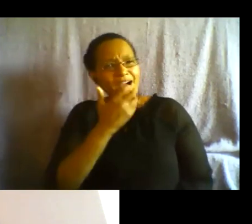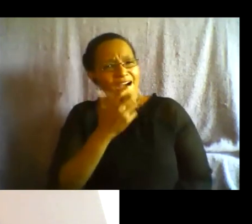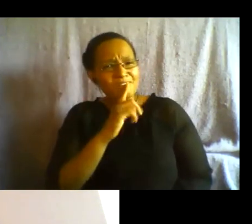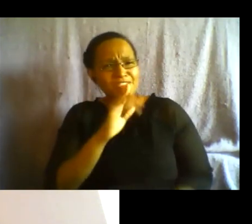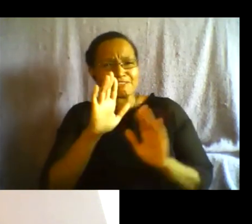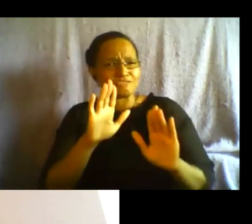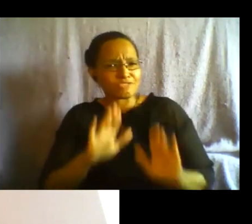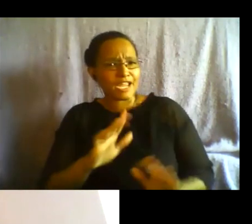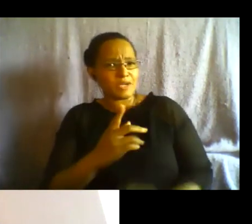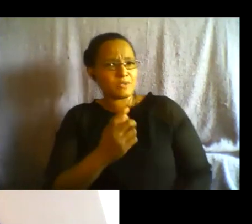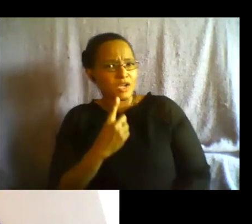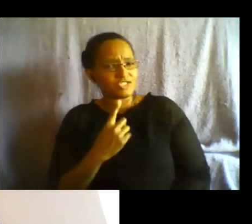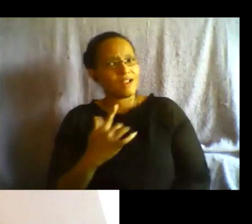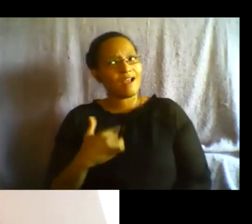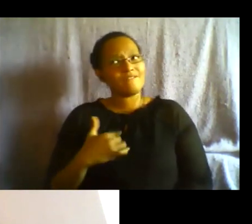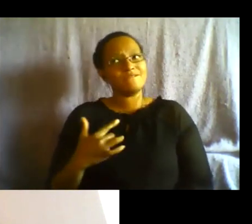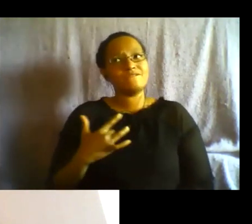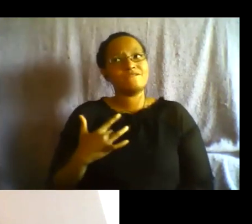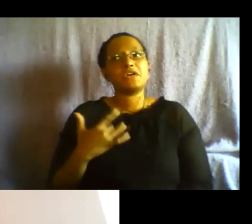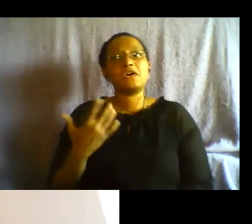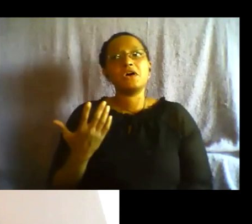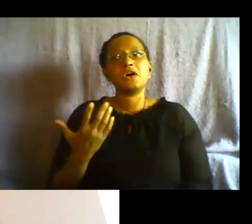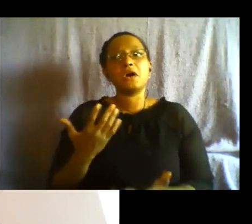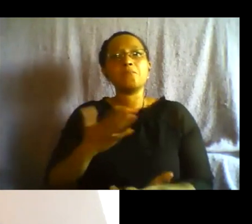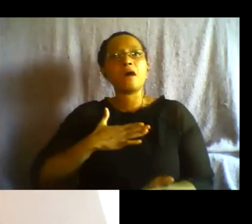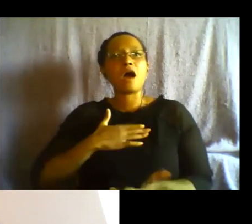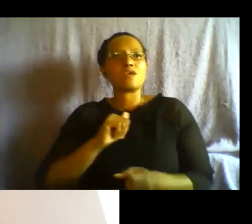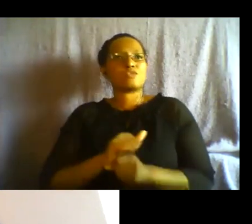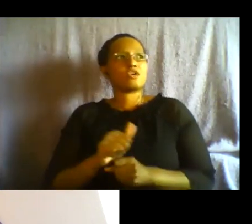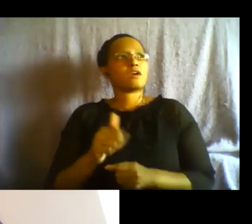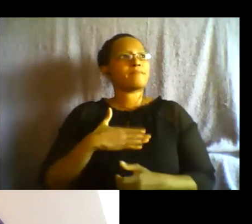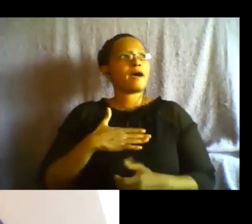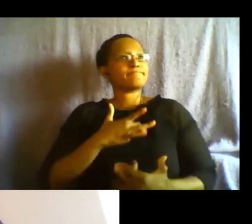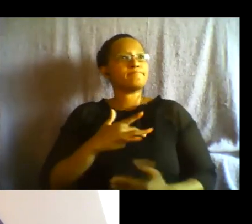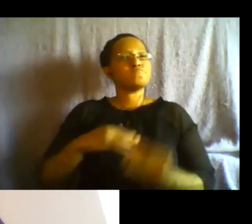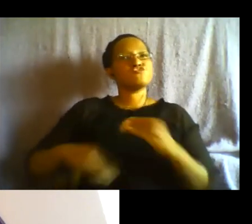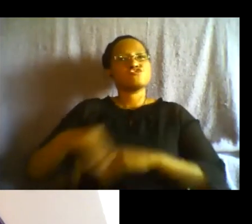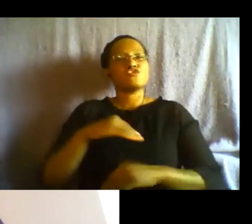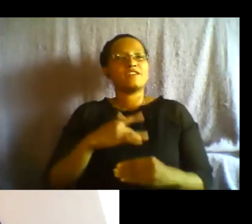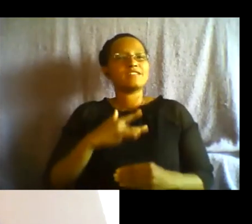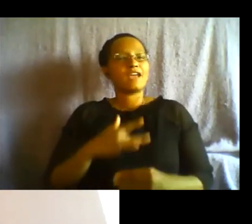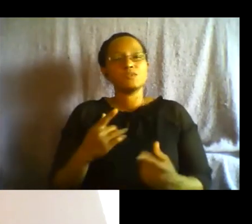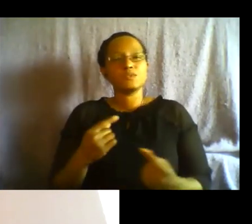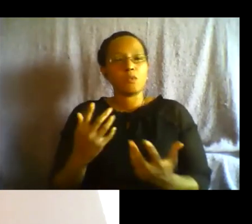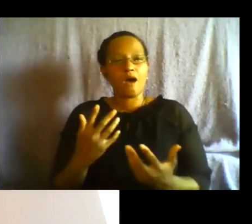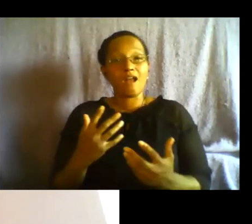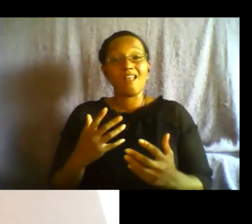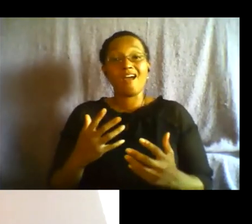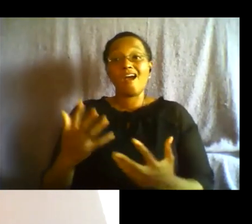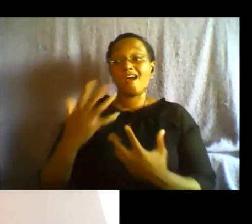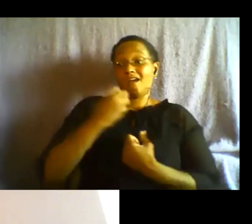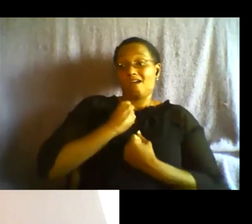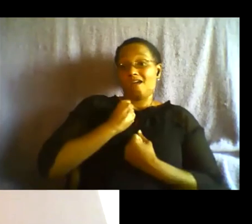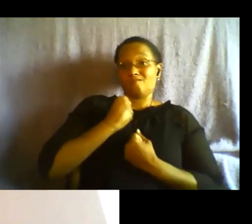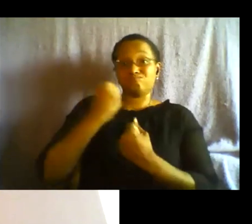um a lot of the work for me as a mover is about decolonizing our bodies and the earth is like